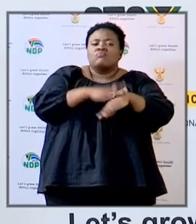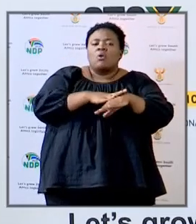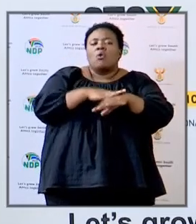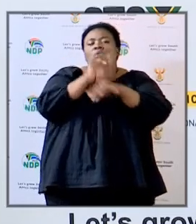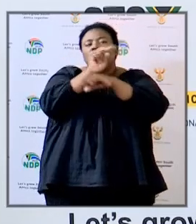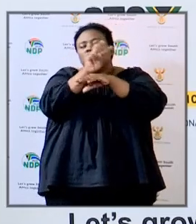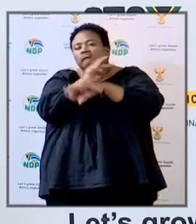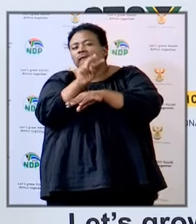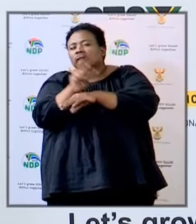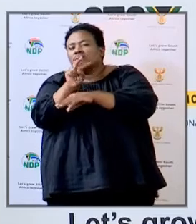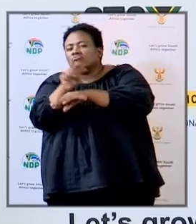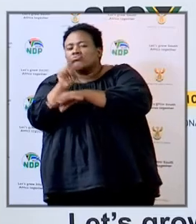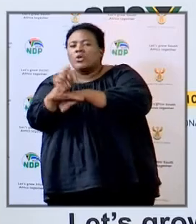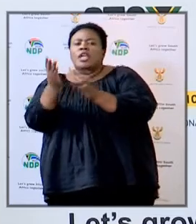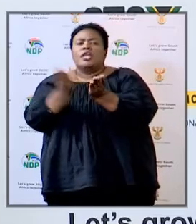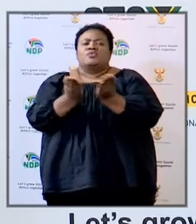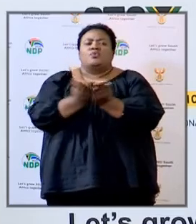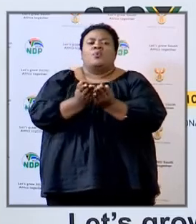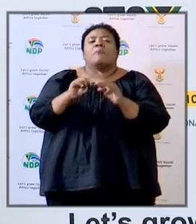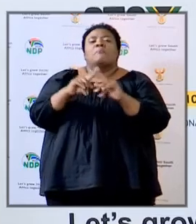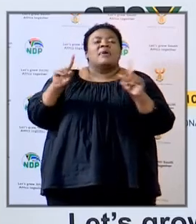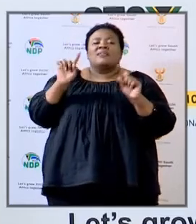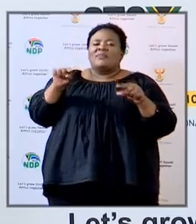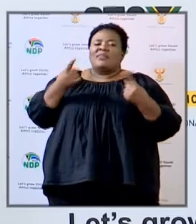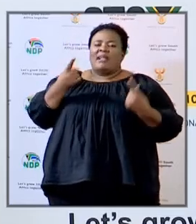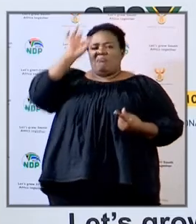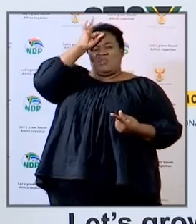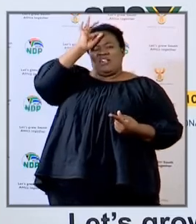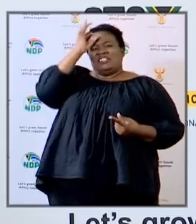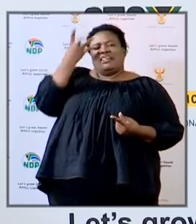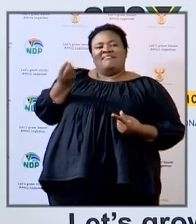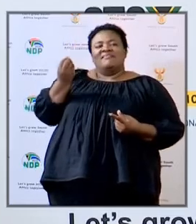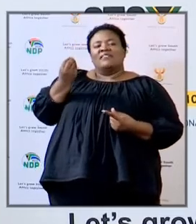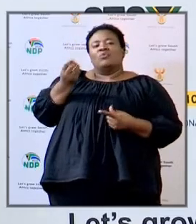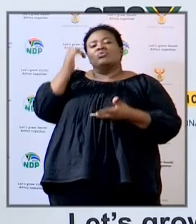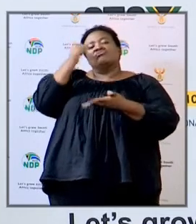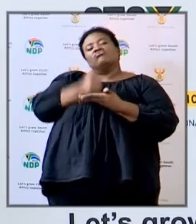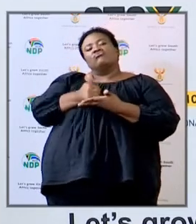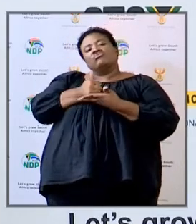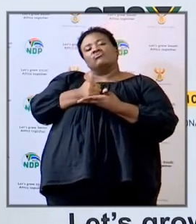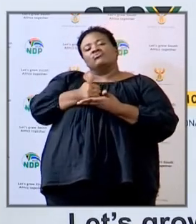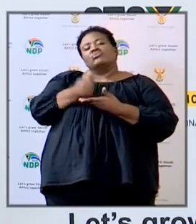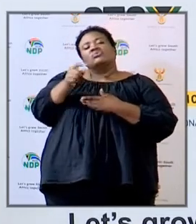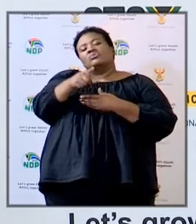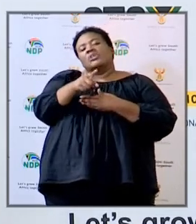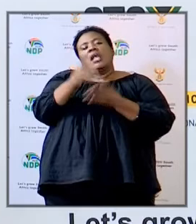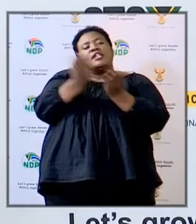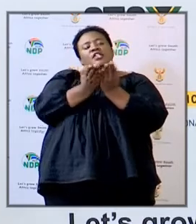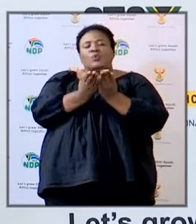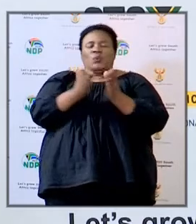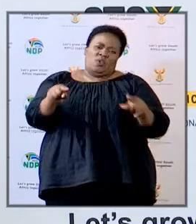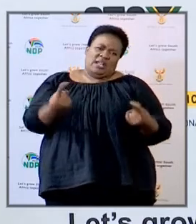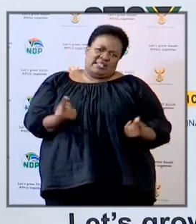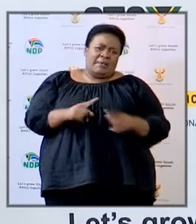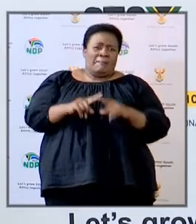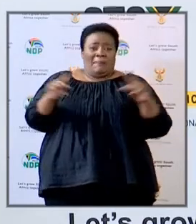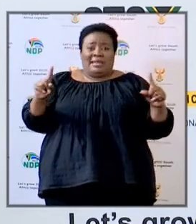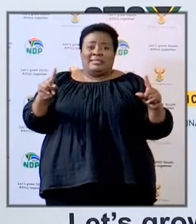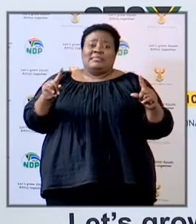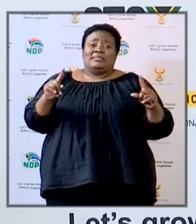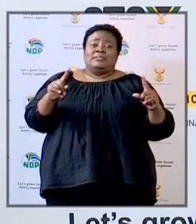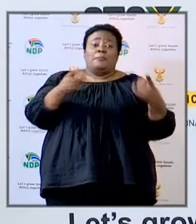policing in schools but you can't get police just to ready city in our schools there have been also very helpful instances